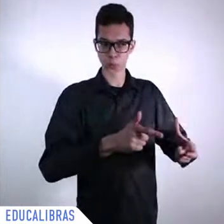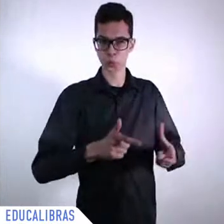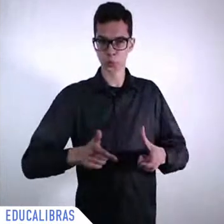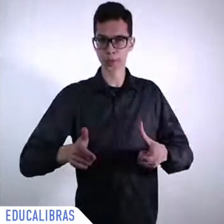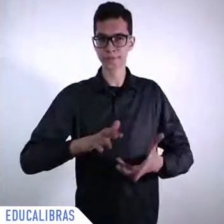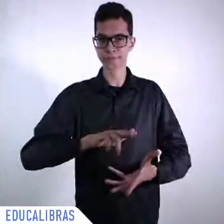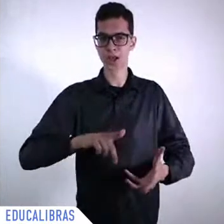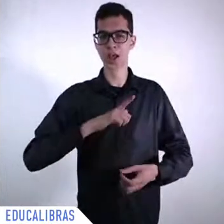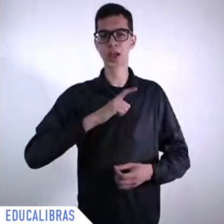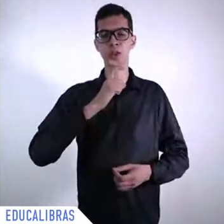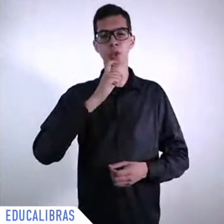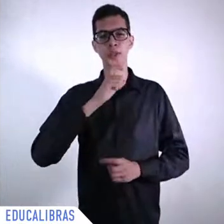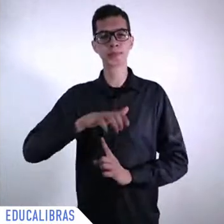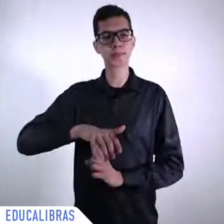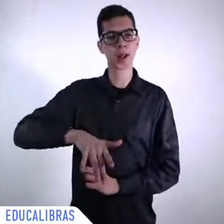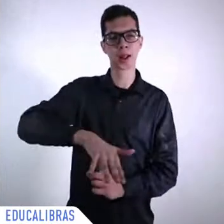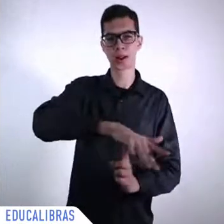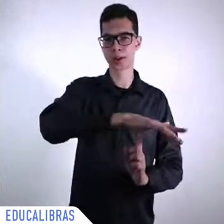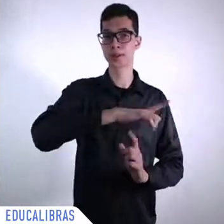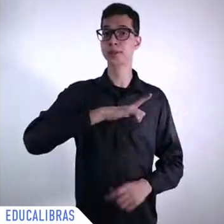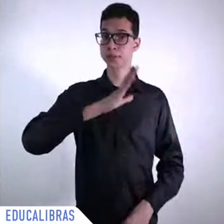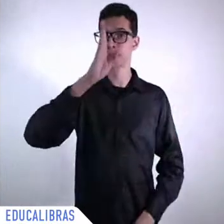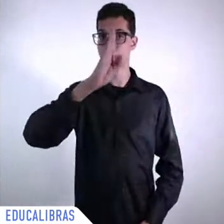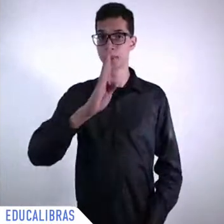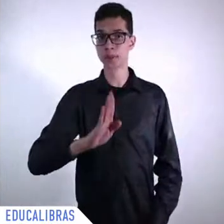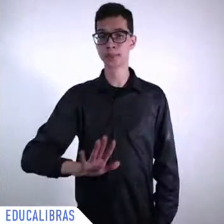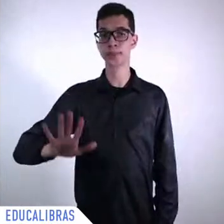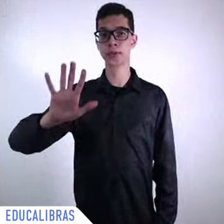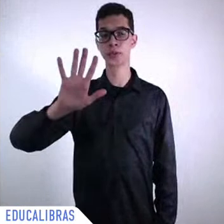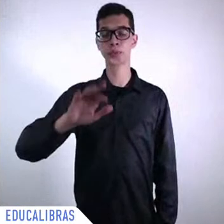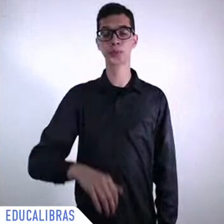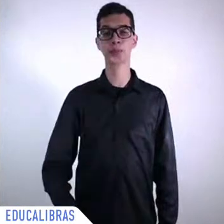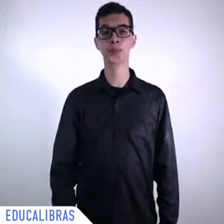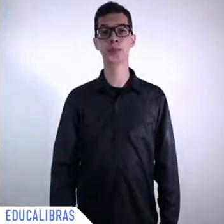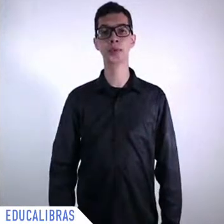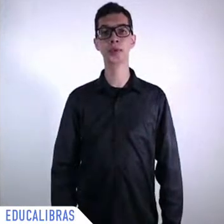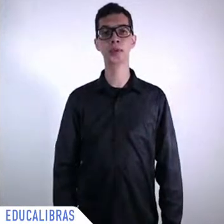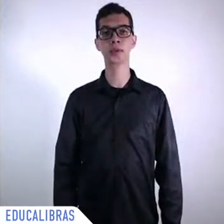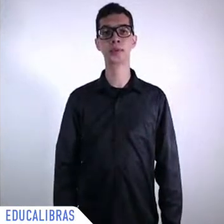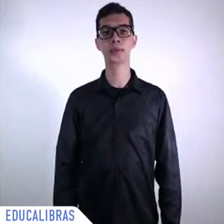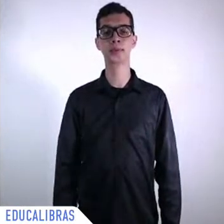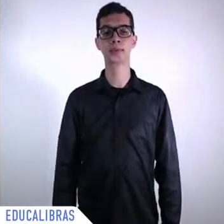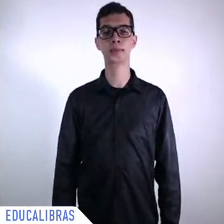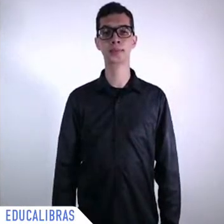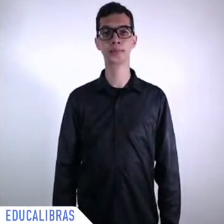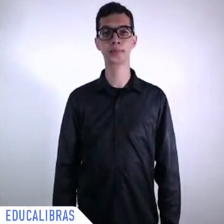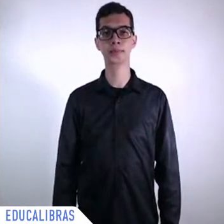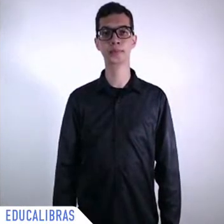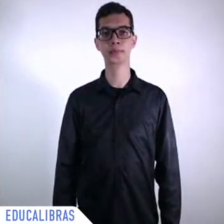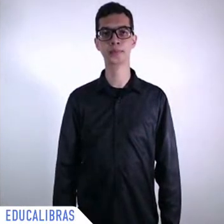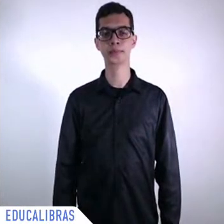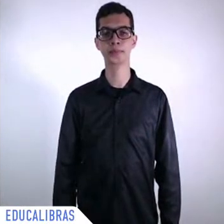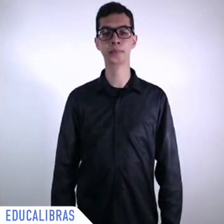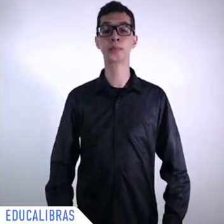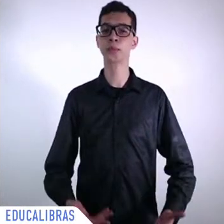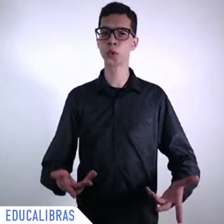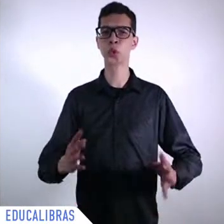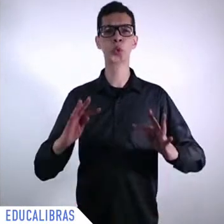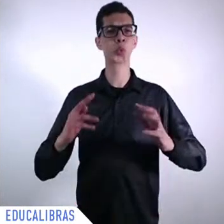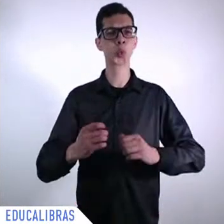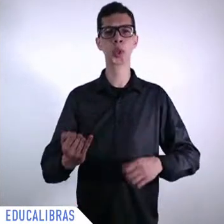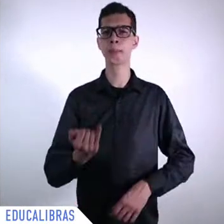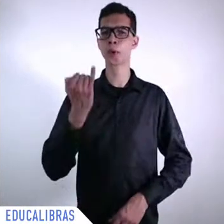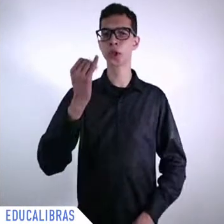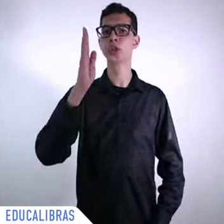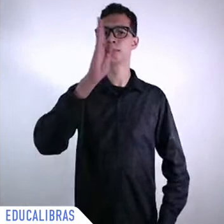very emblematic for Brazil and I was particularly happy to see that this type